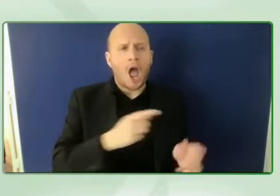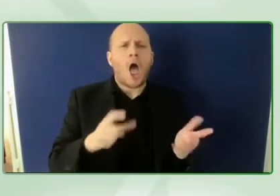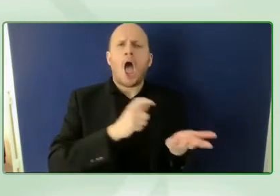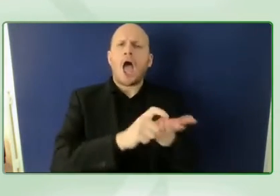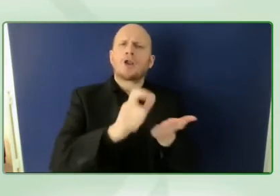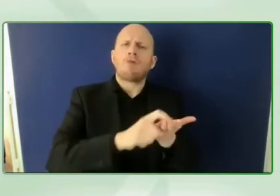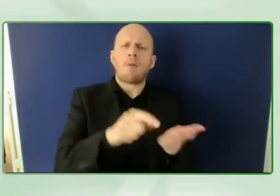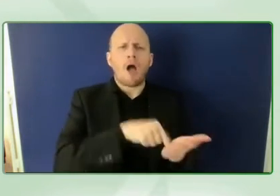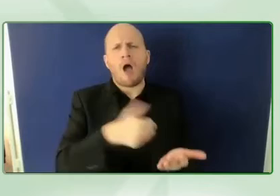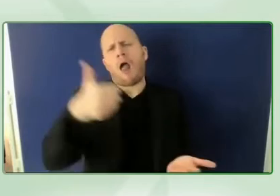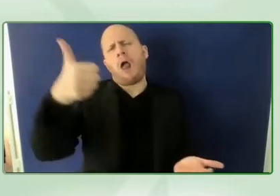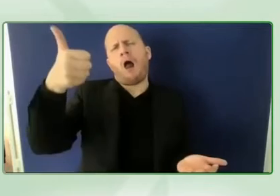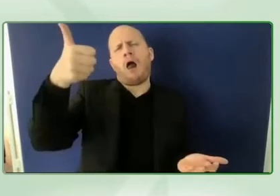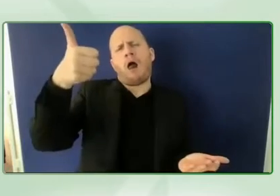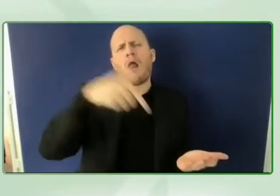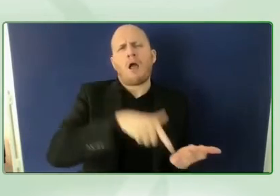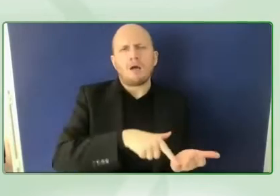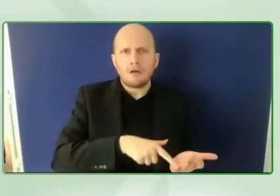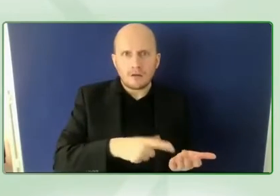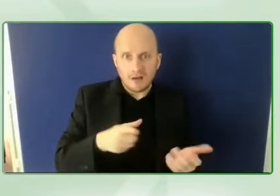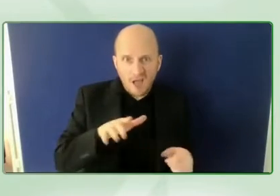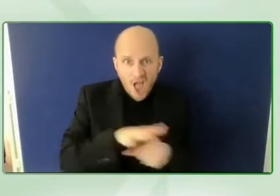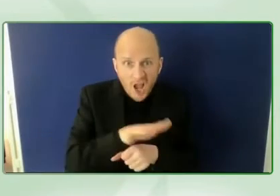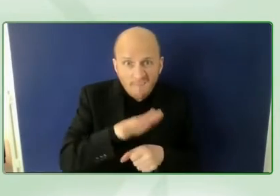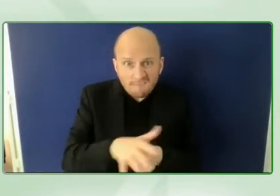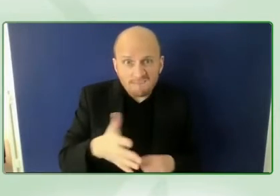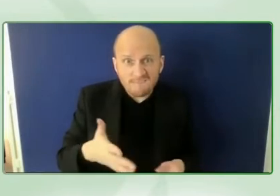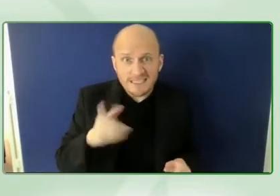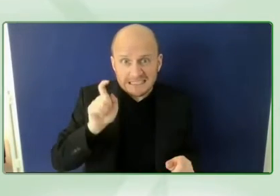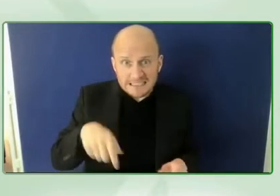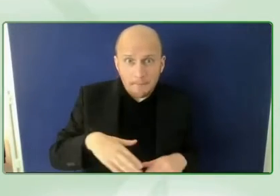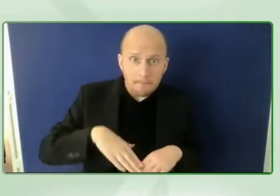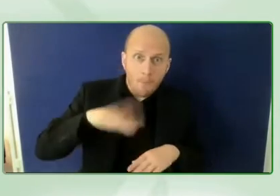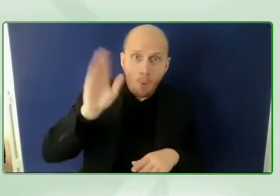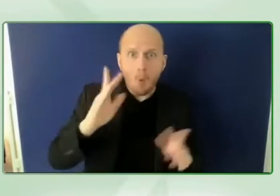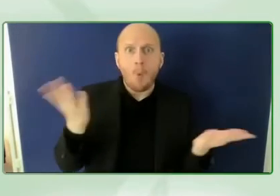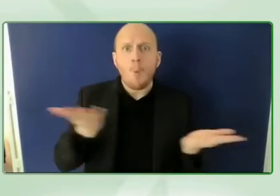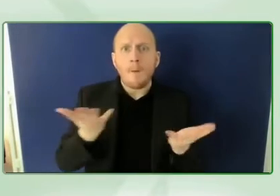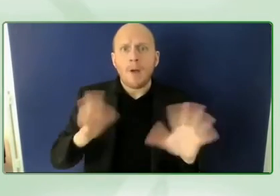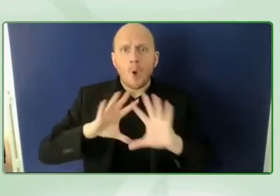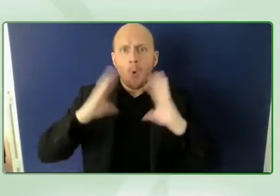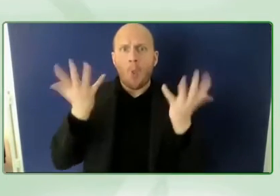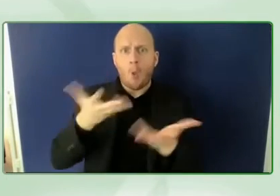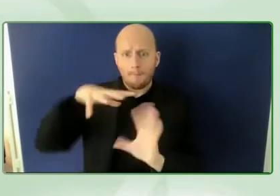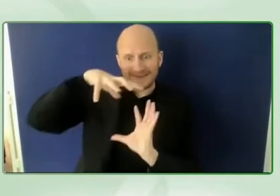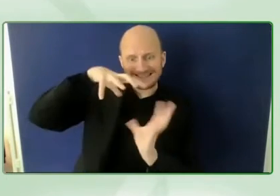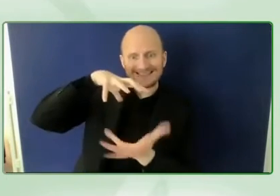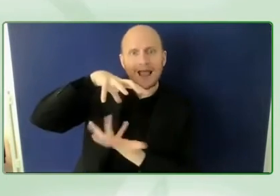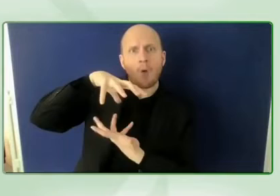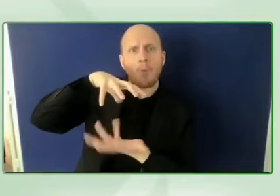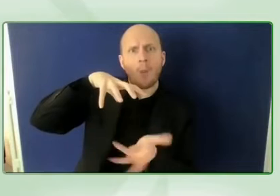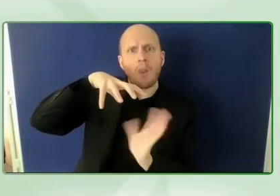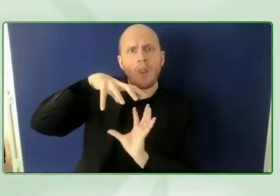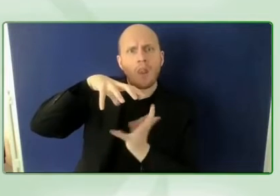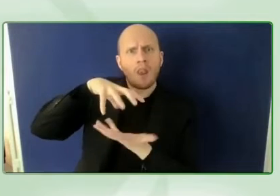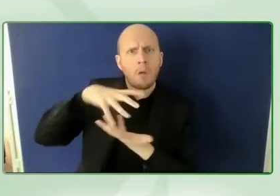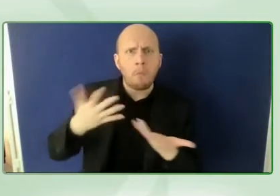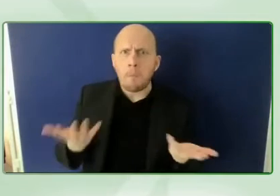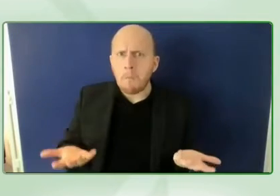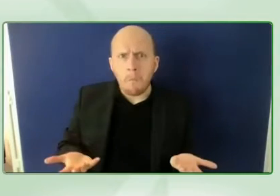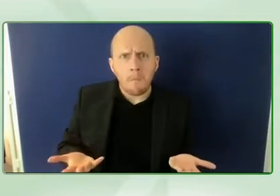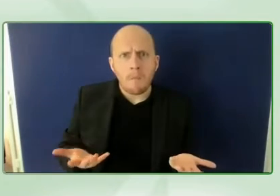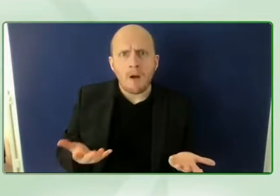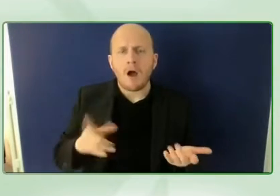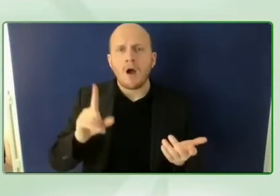socioeconomic conditions which are more precarious which do not have the luxuries of having high-end prosthetics and